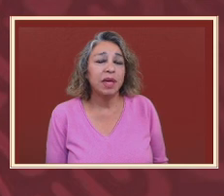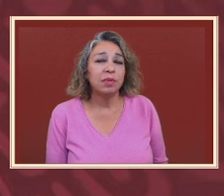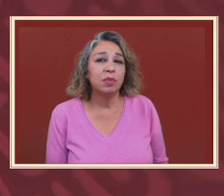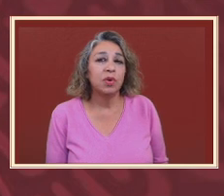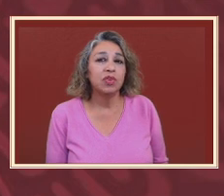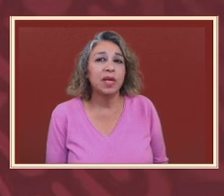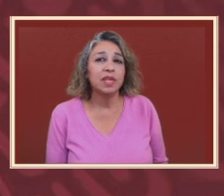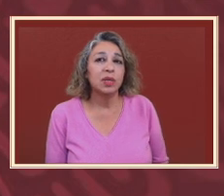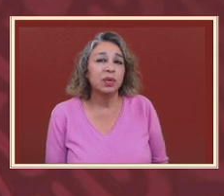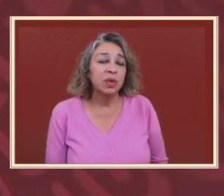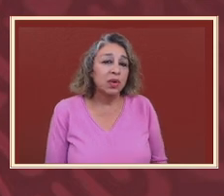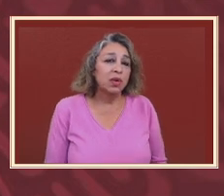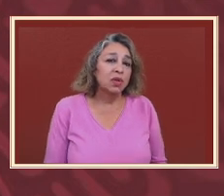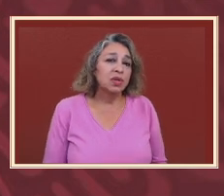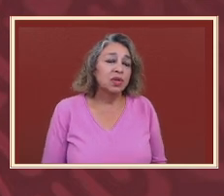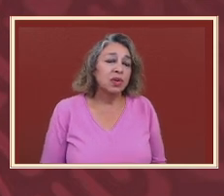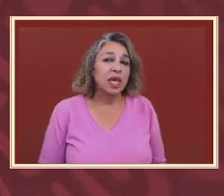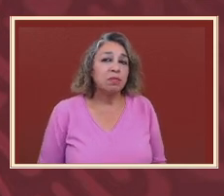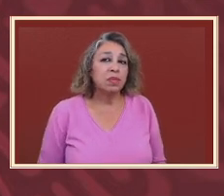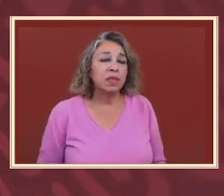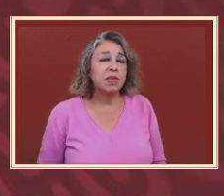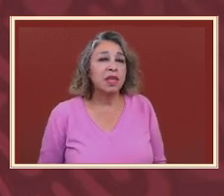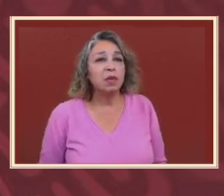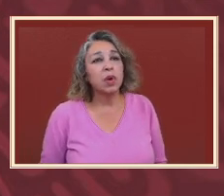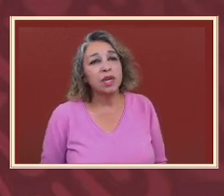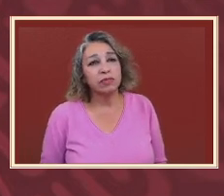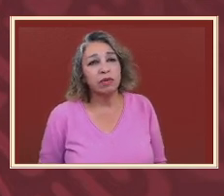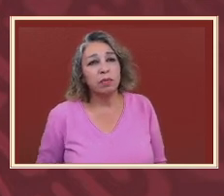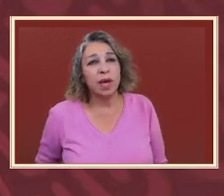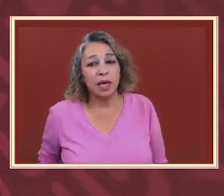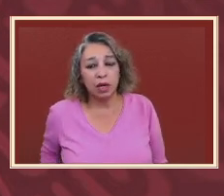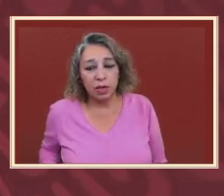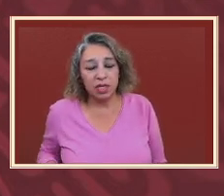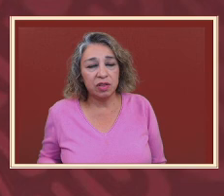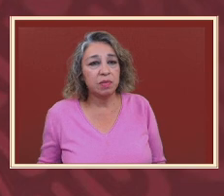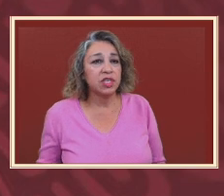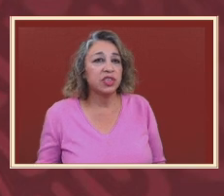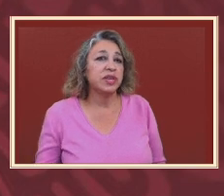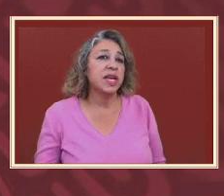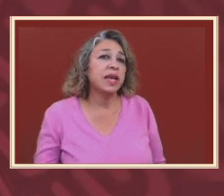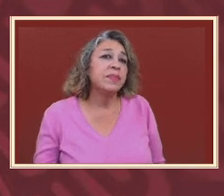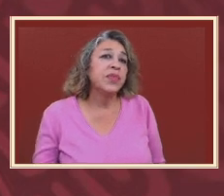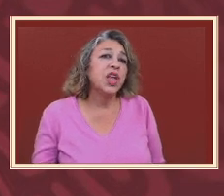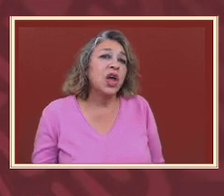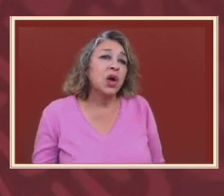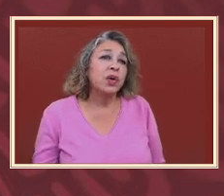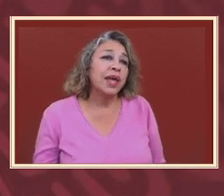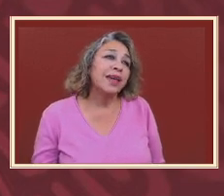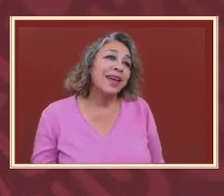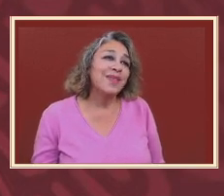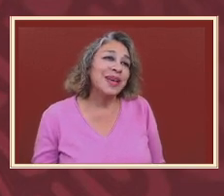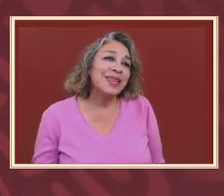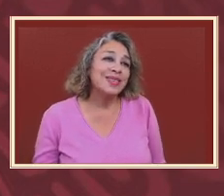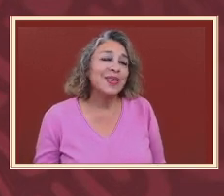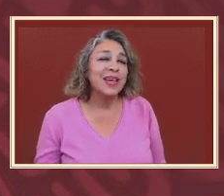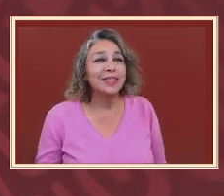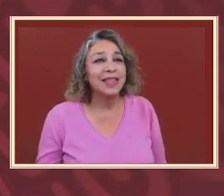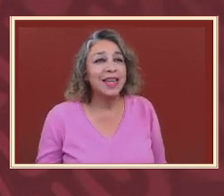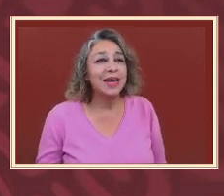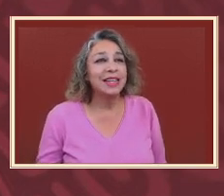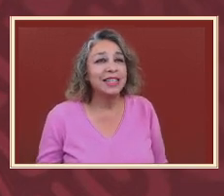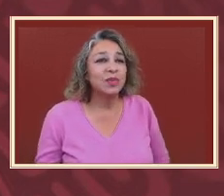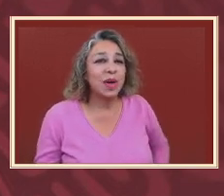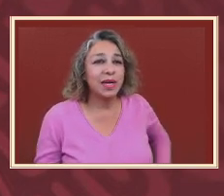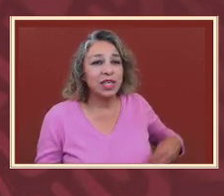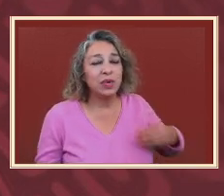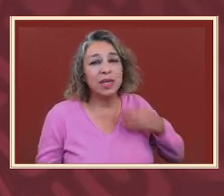people that were trying to, to keep the works from, uh, going to their maturity. Okay. Anyway, so that's